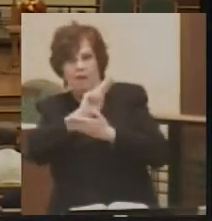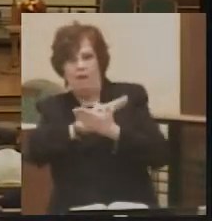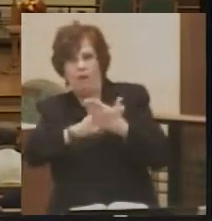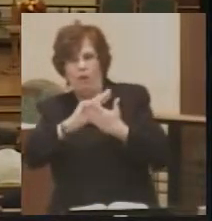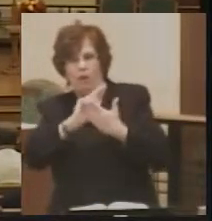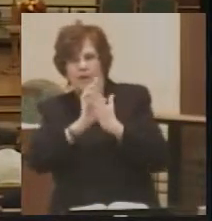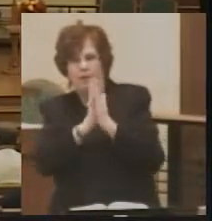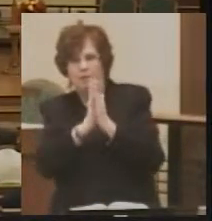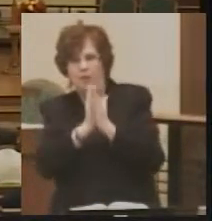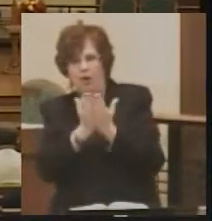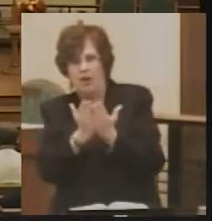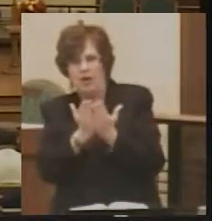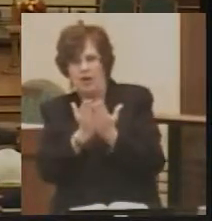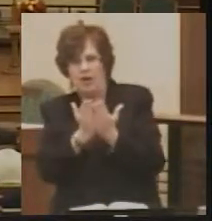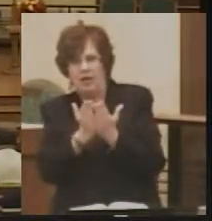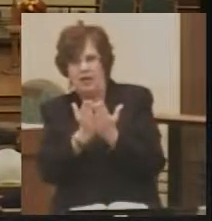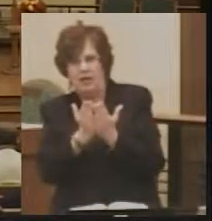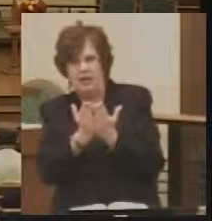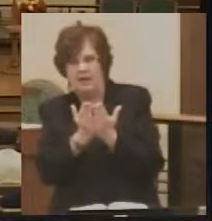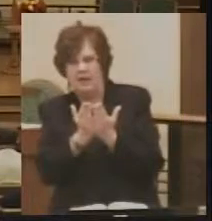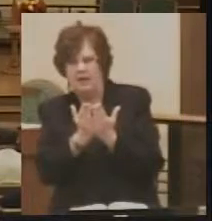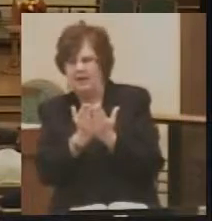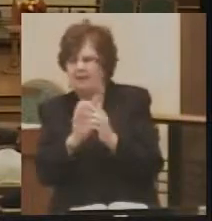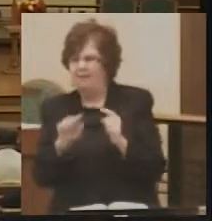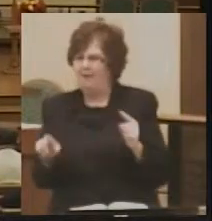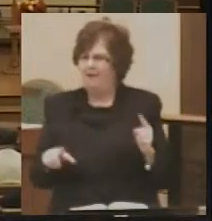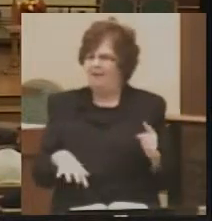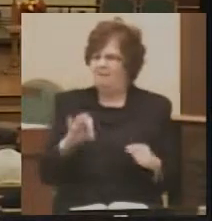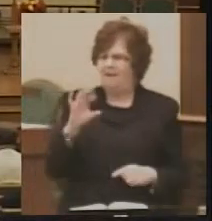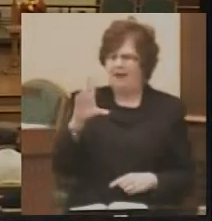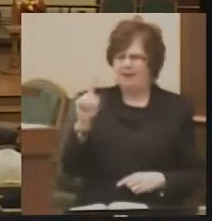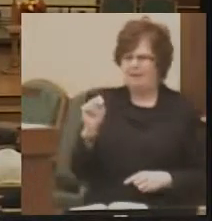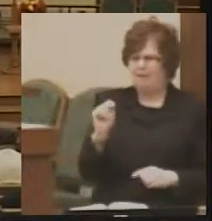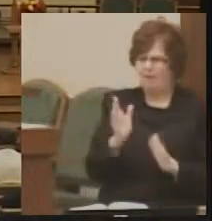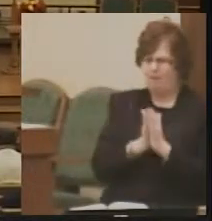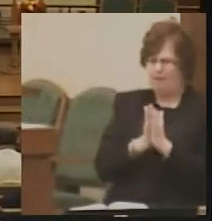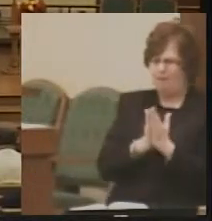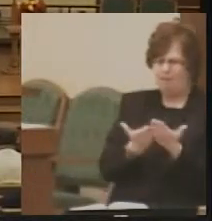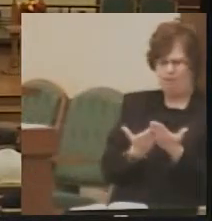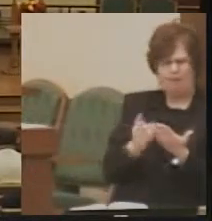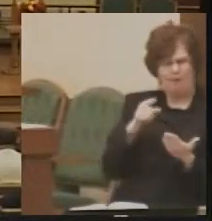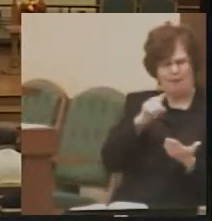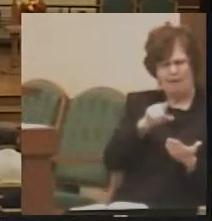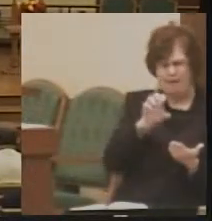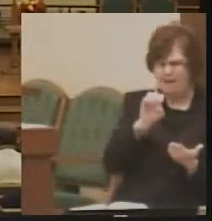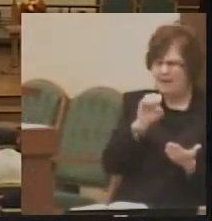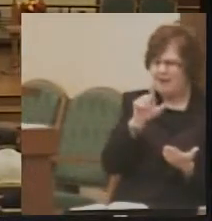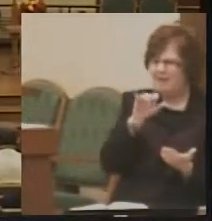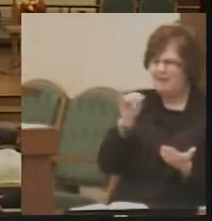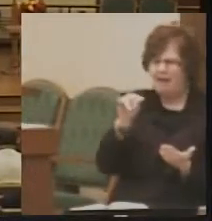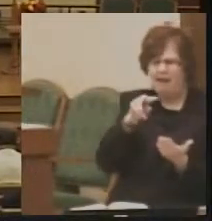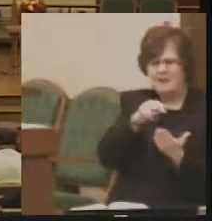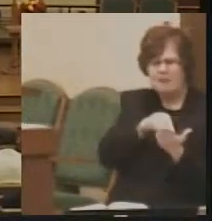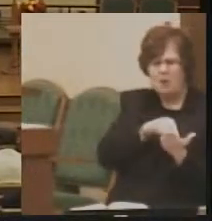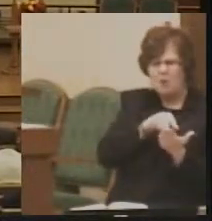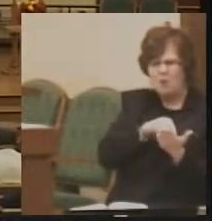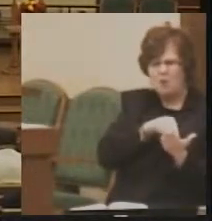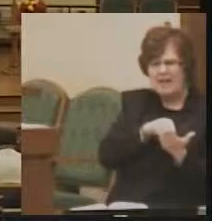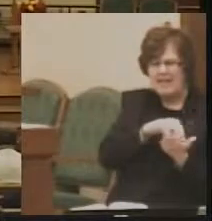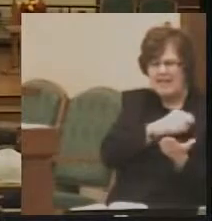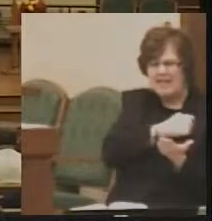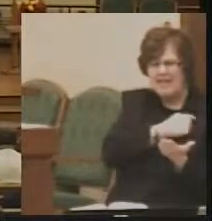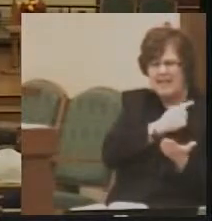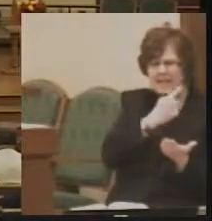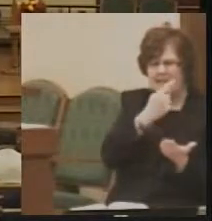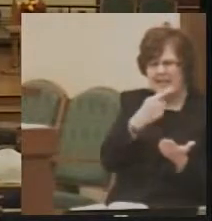book. But we come to find out that the book from which Eli has been reading through the course